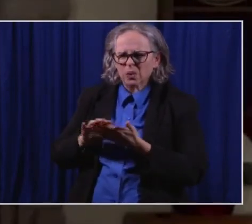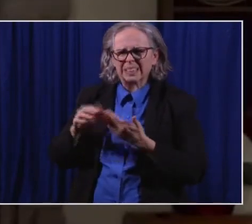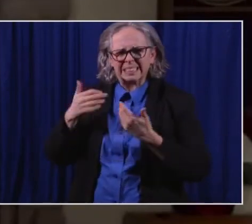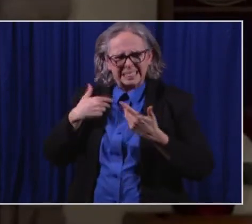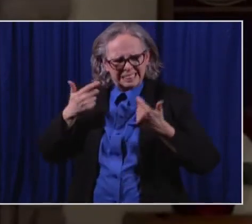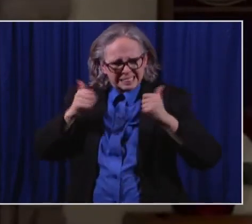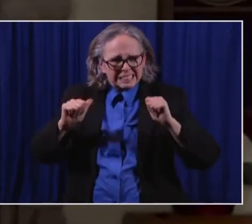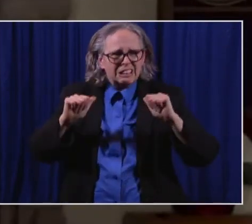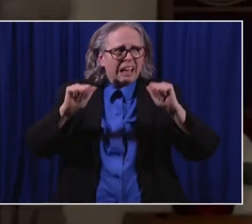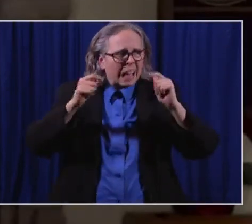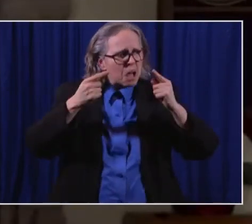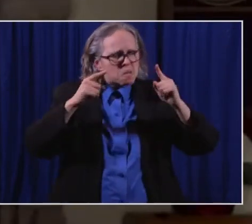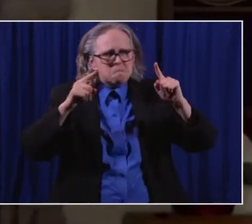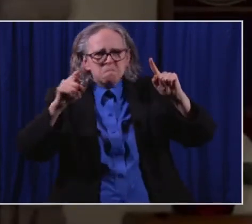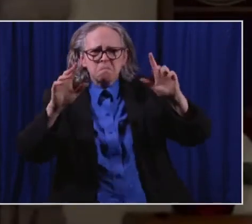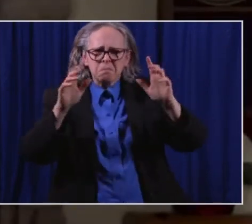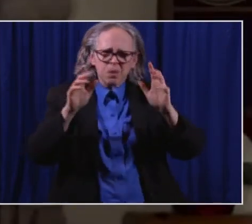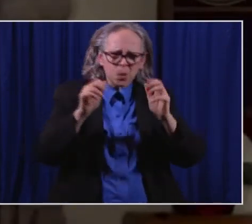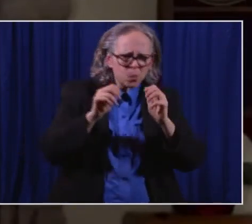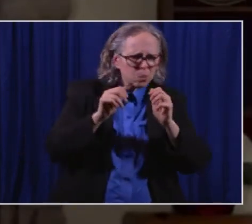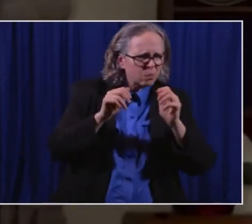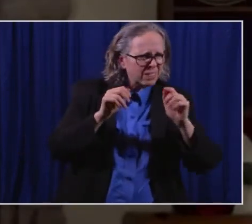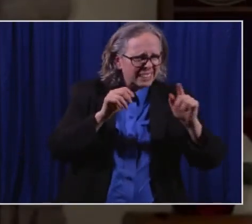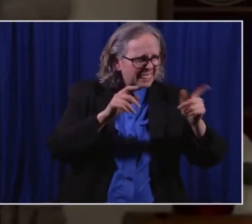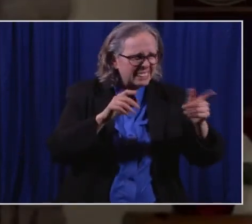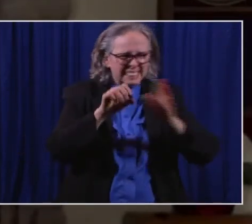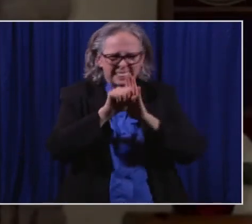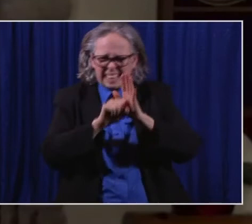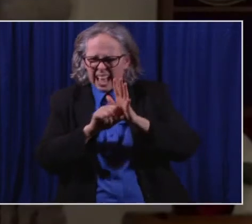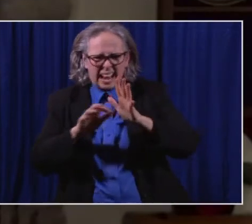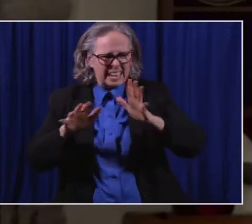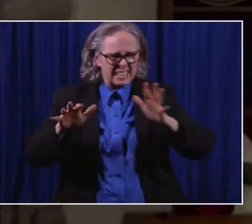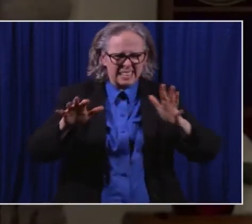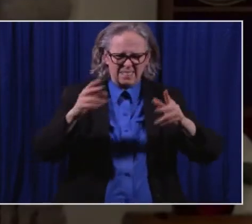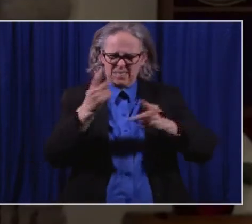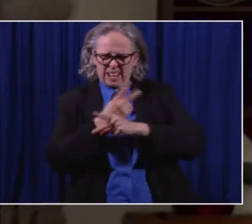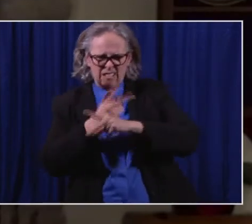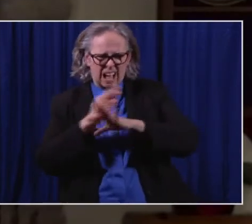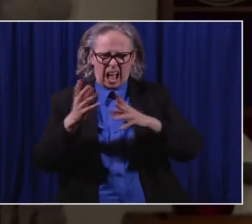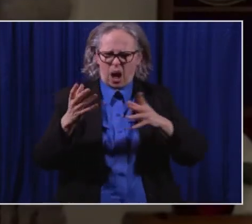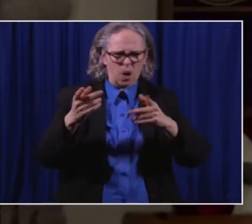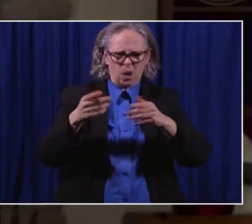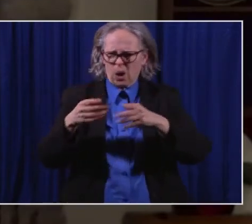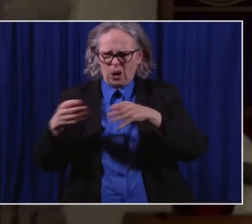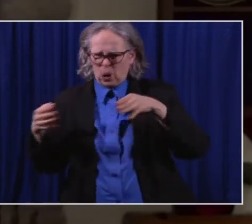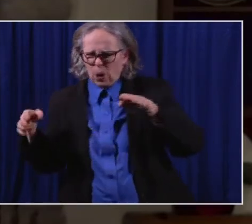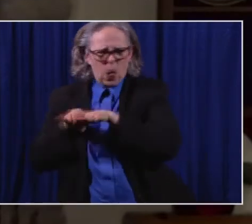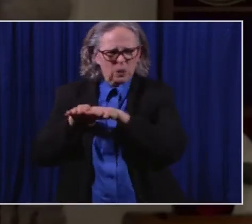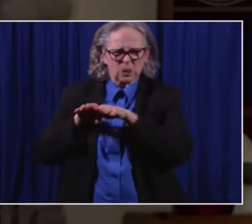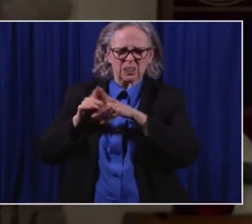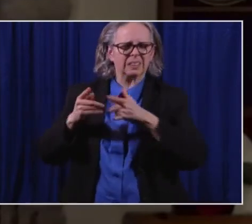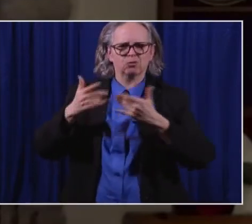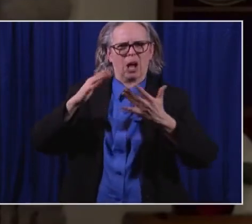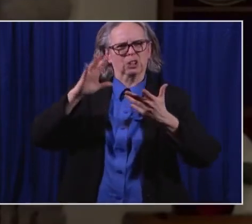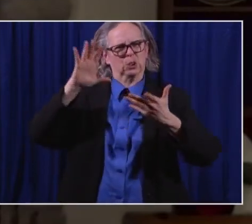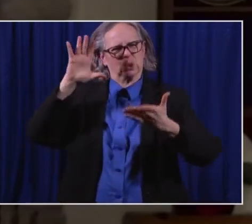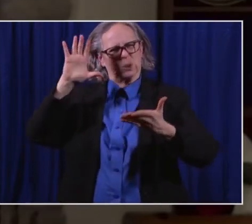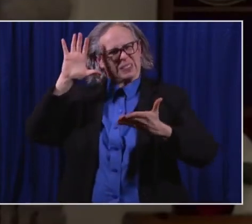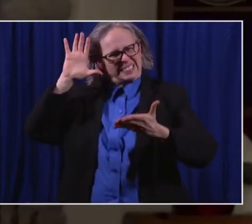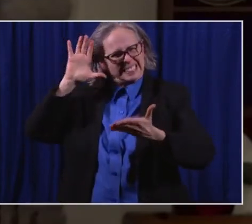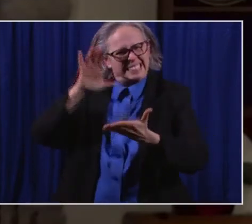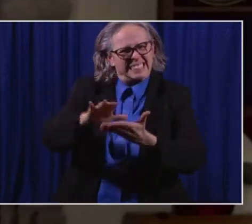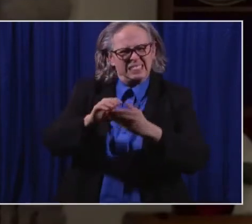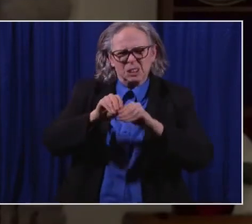uh, we kept the curve flattened. We saved many, many, many, many, many but